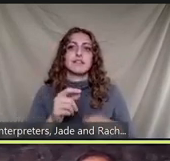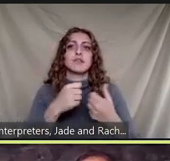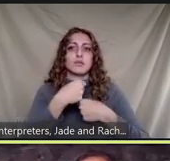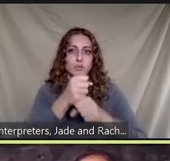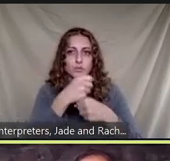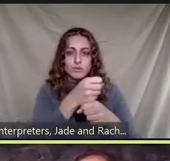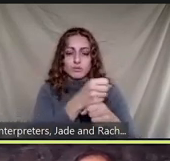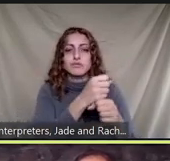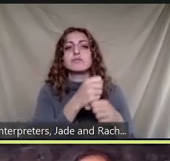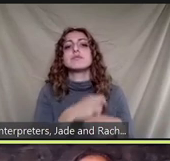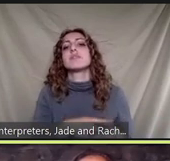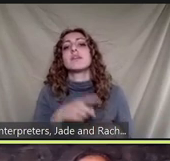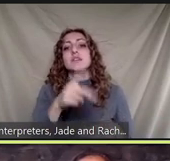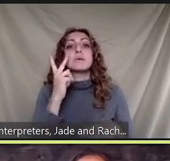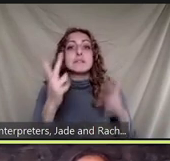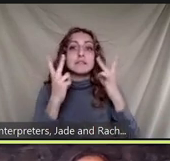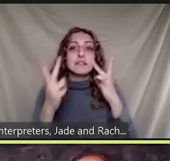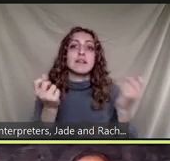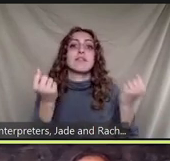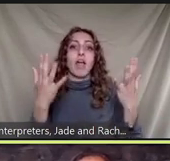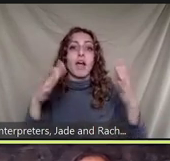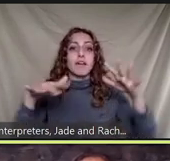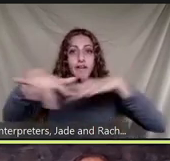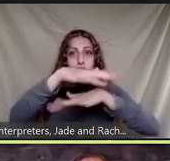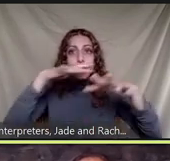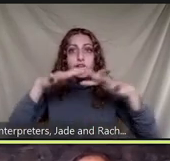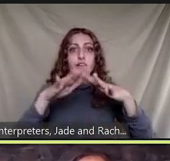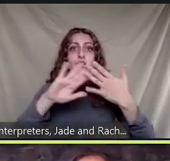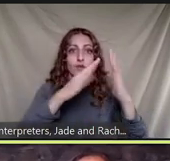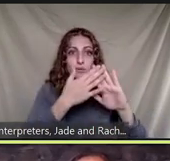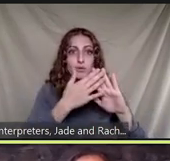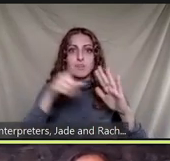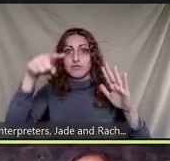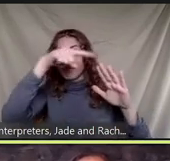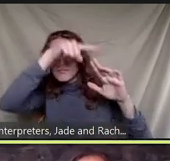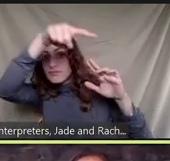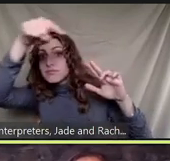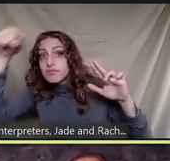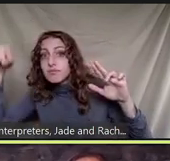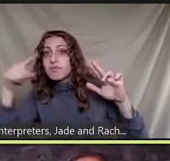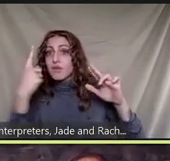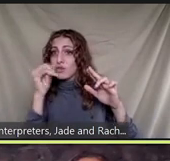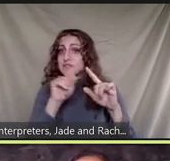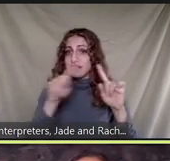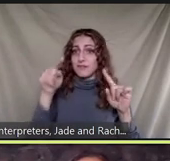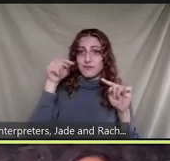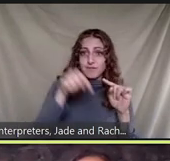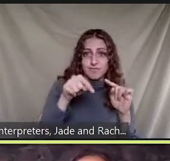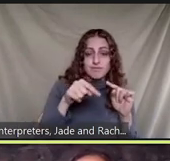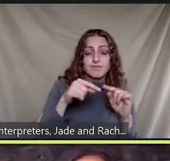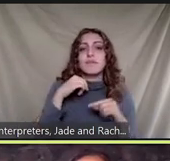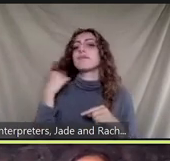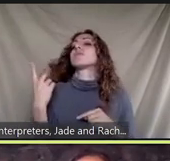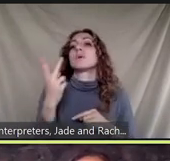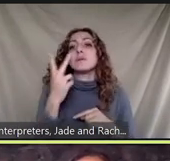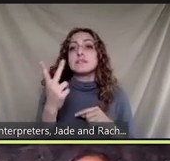the community that surrounds this looks really different and if we think about solving environmental injustices now we're talking about